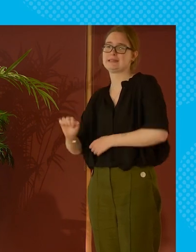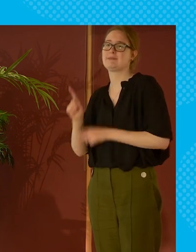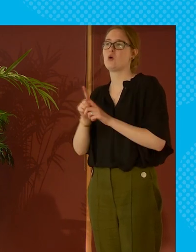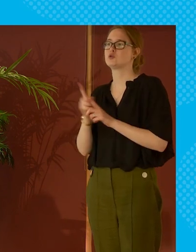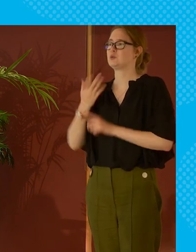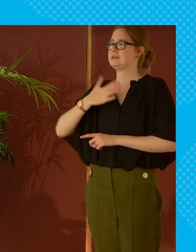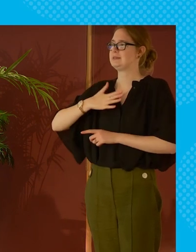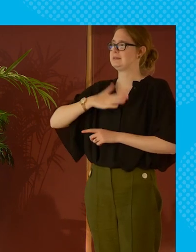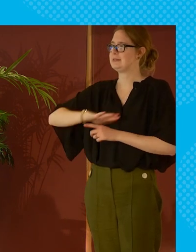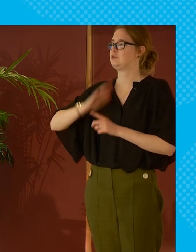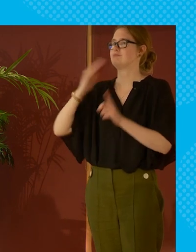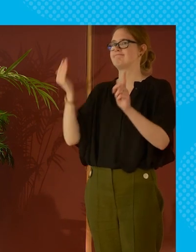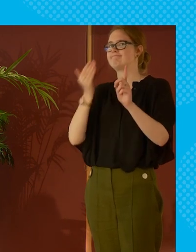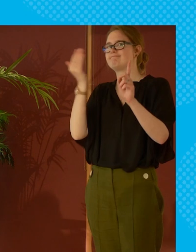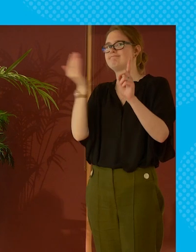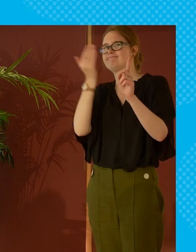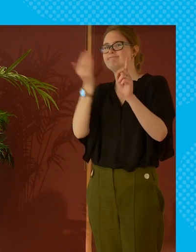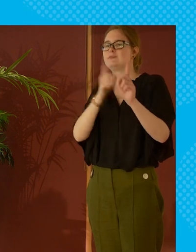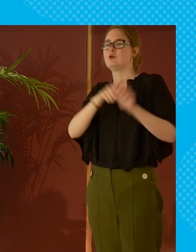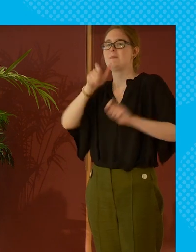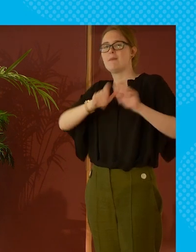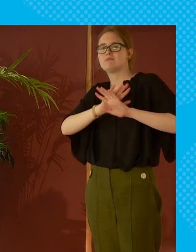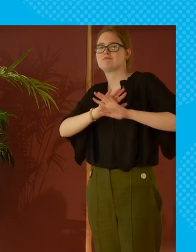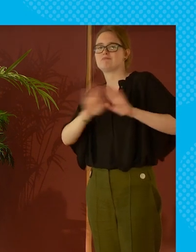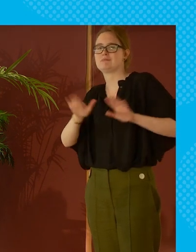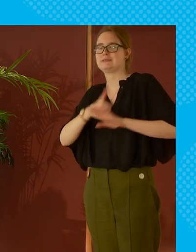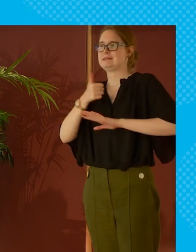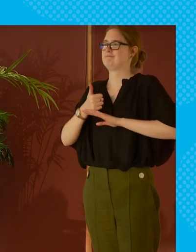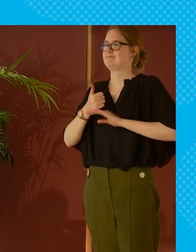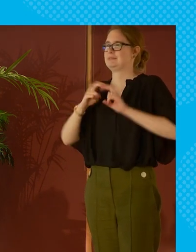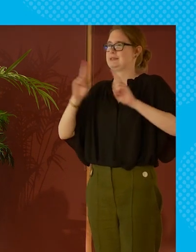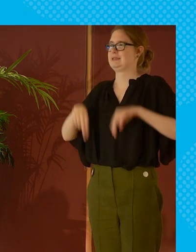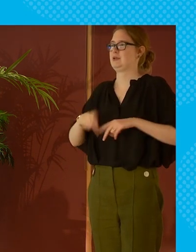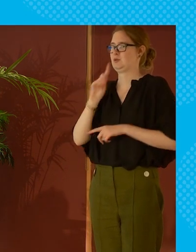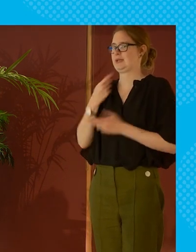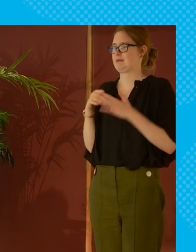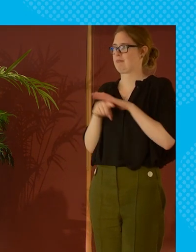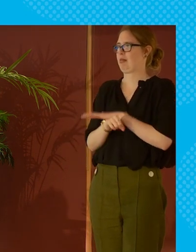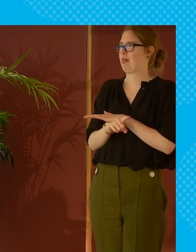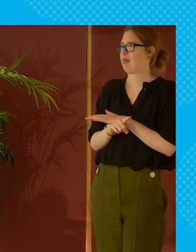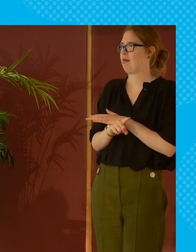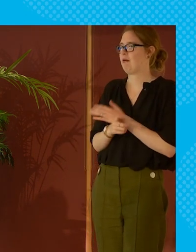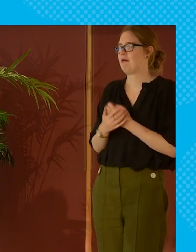worry but i also think we should aspire to more than people being able to sit in a house that they're not going to be evicted from with a tiny